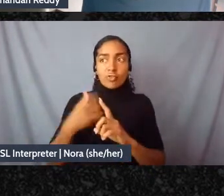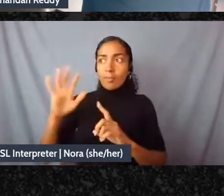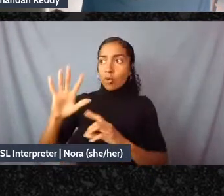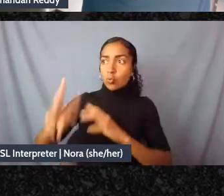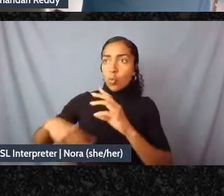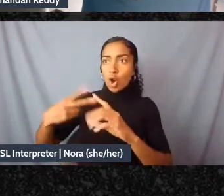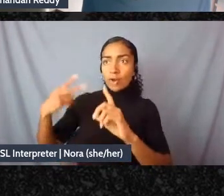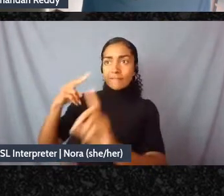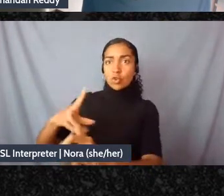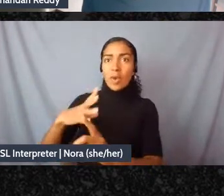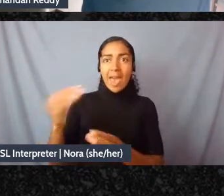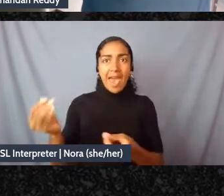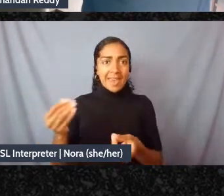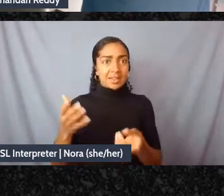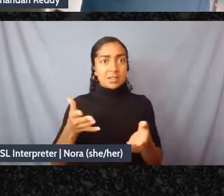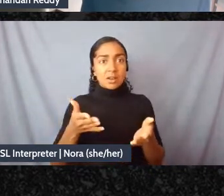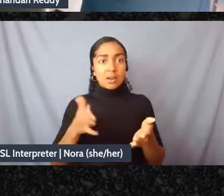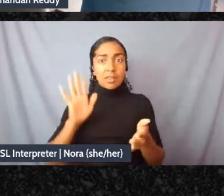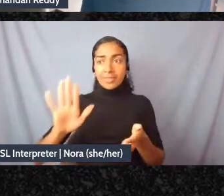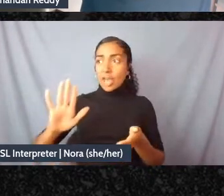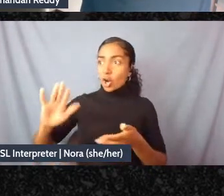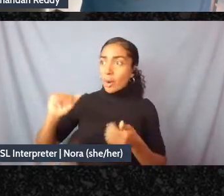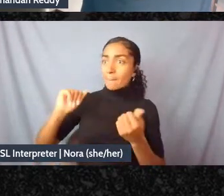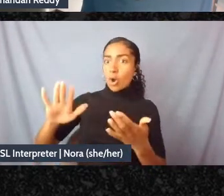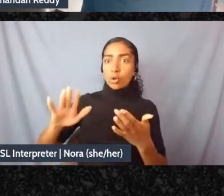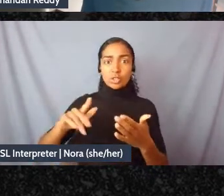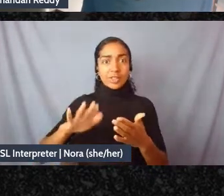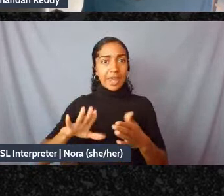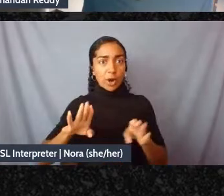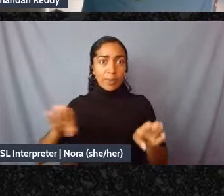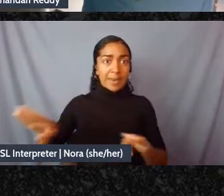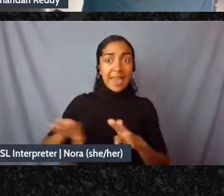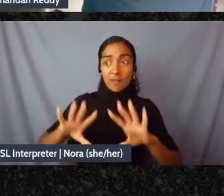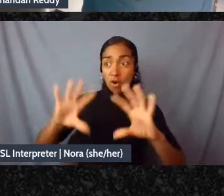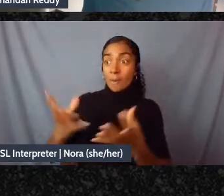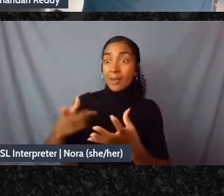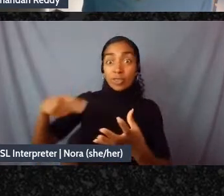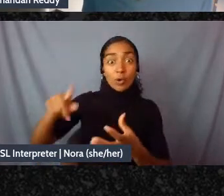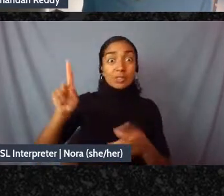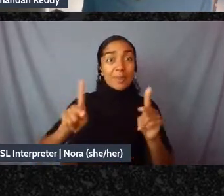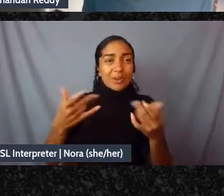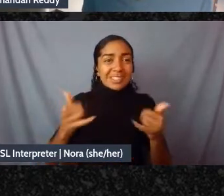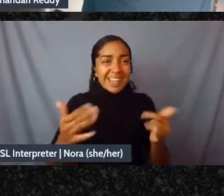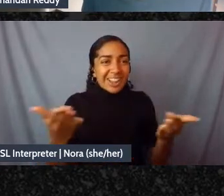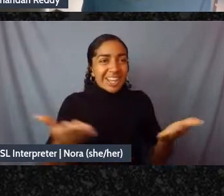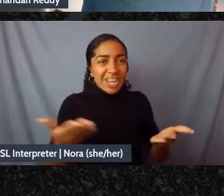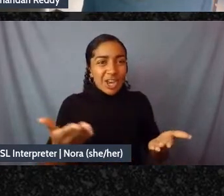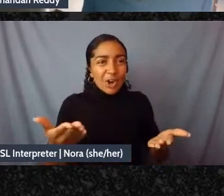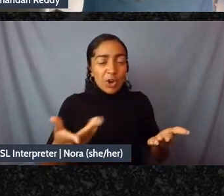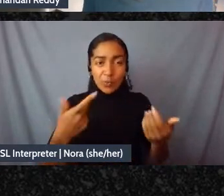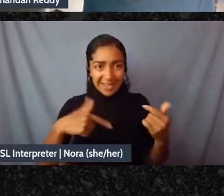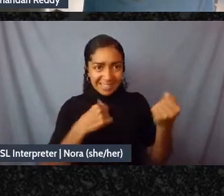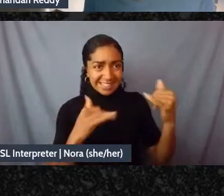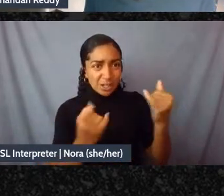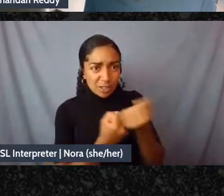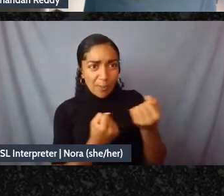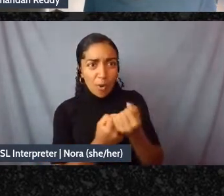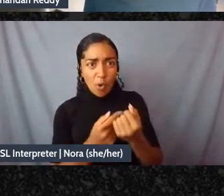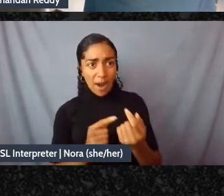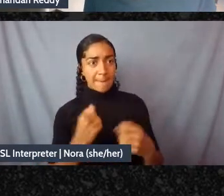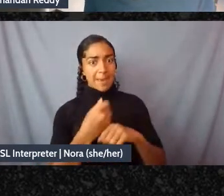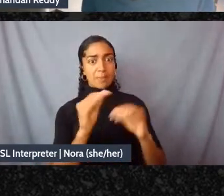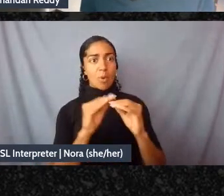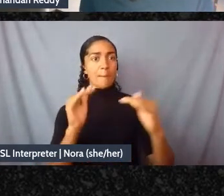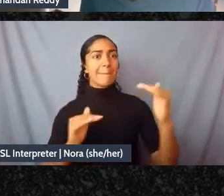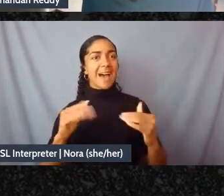they're like they're still here and they need us right now and so sometimes it's like being able to step out of like the transactional concept of things and